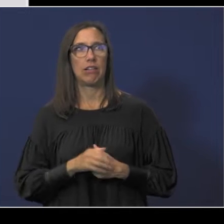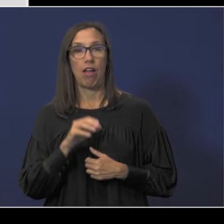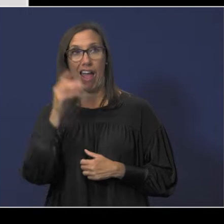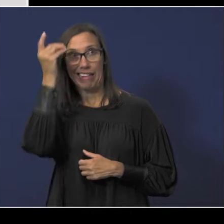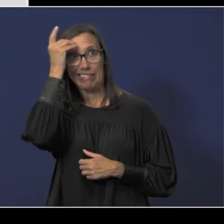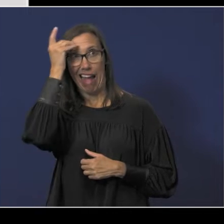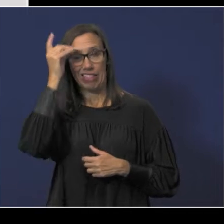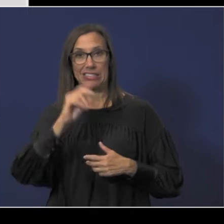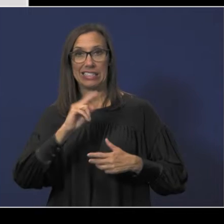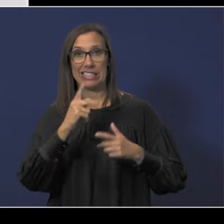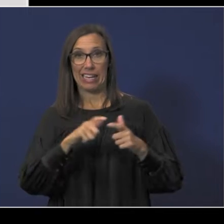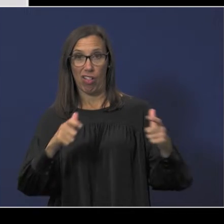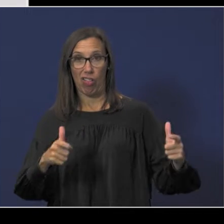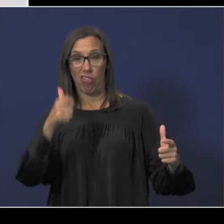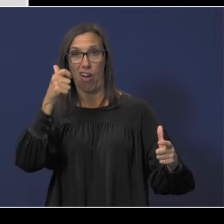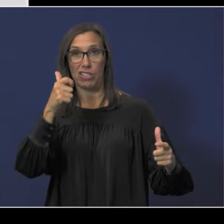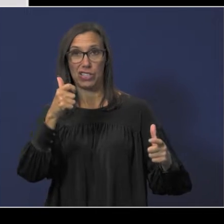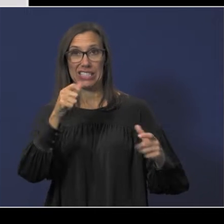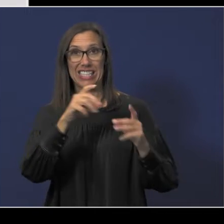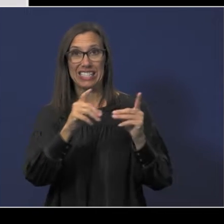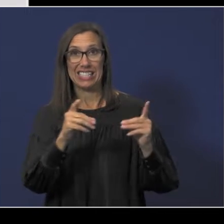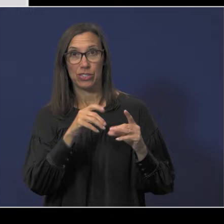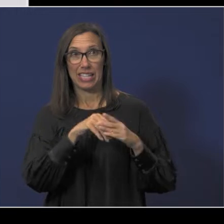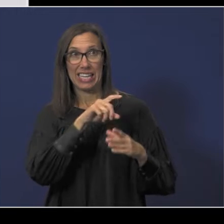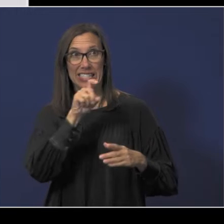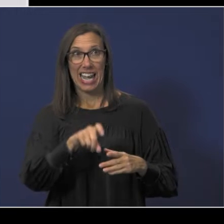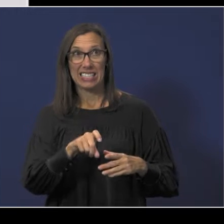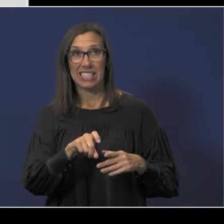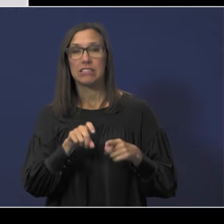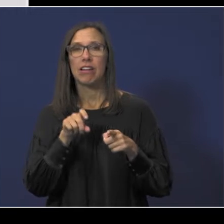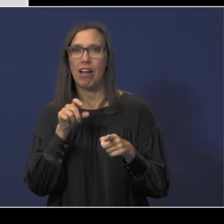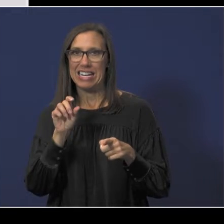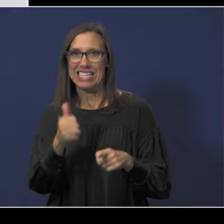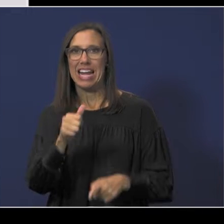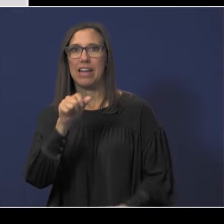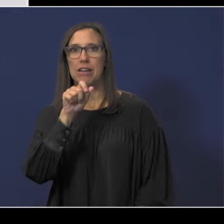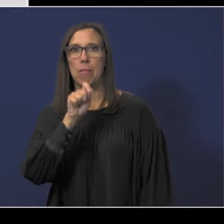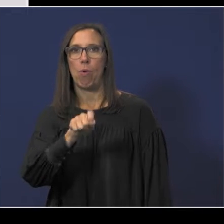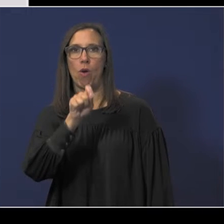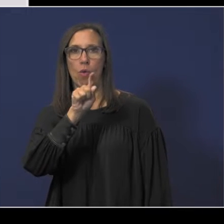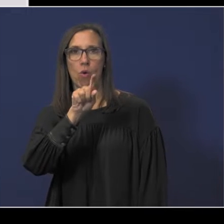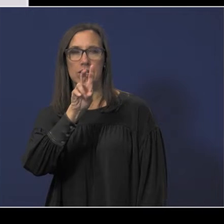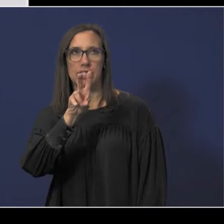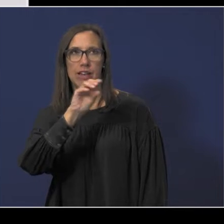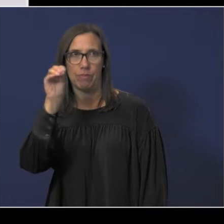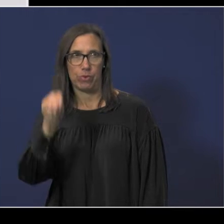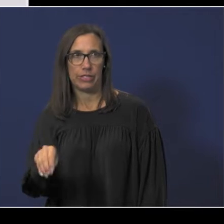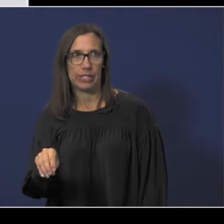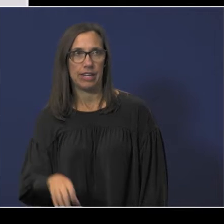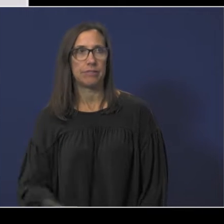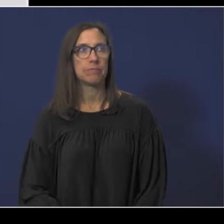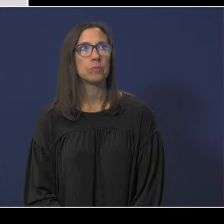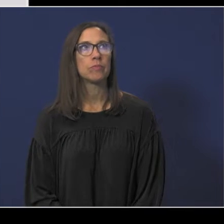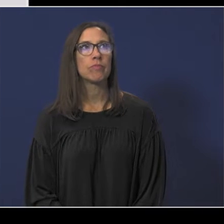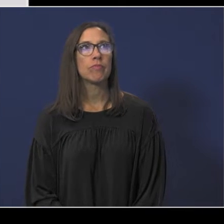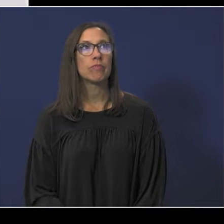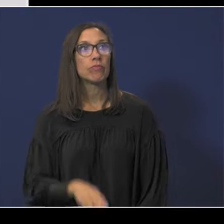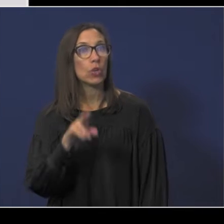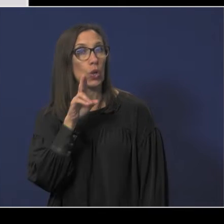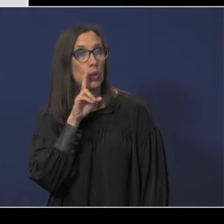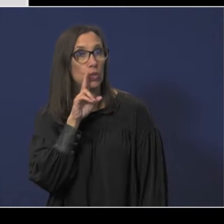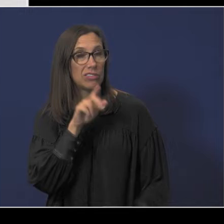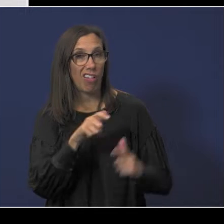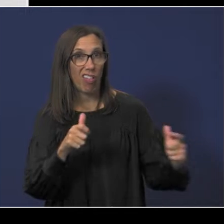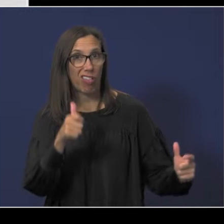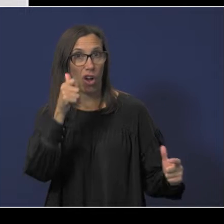Dallas being the second largest district in the state is at 10.17%, and Houston being